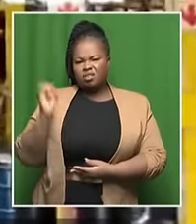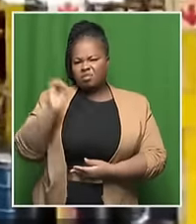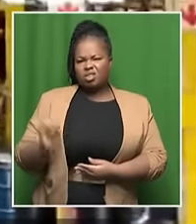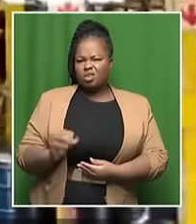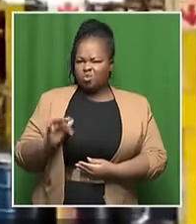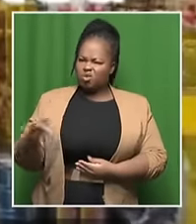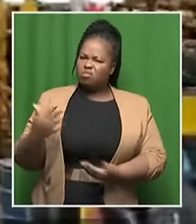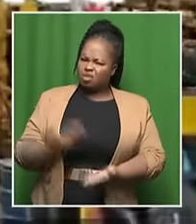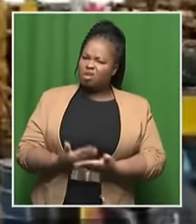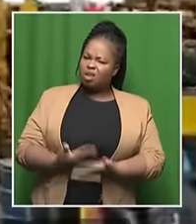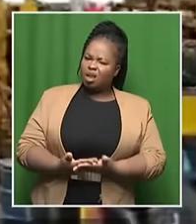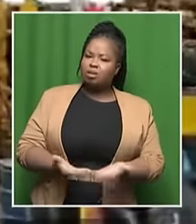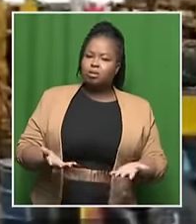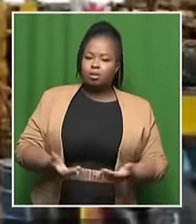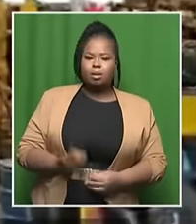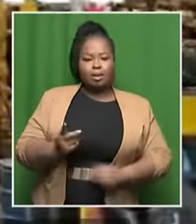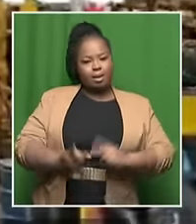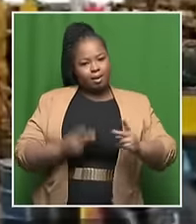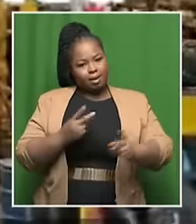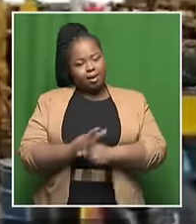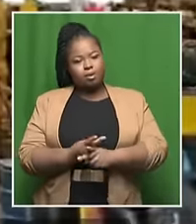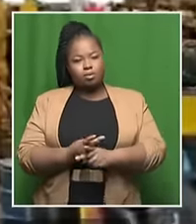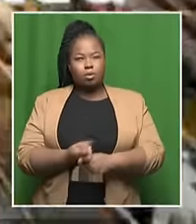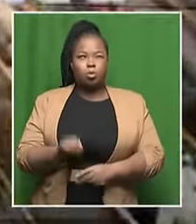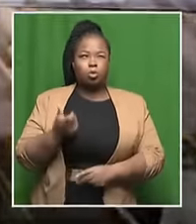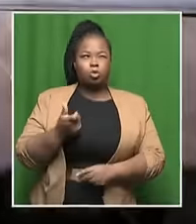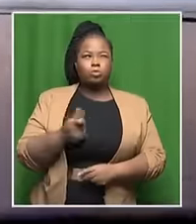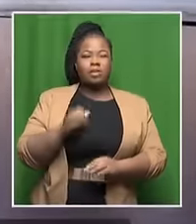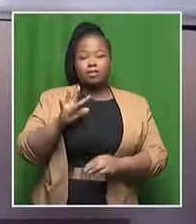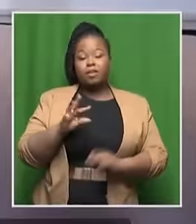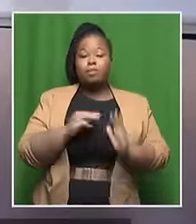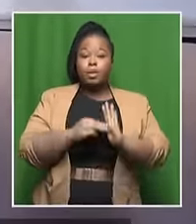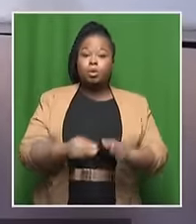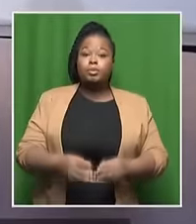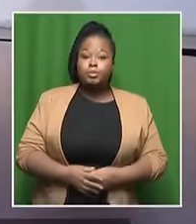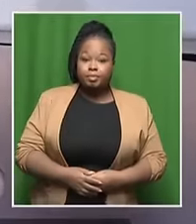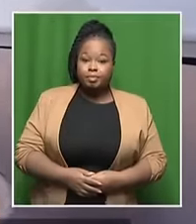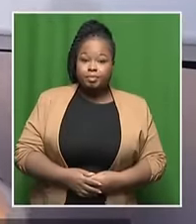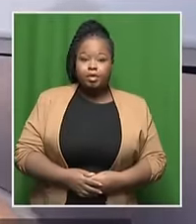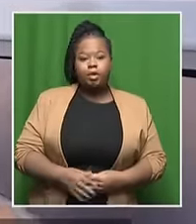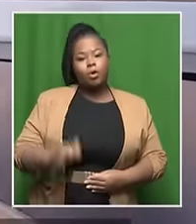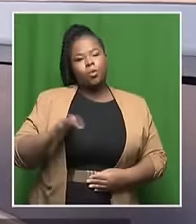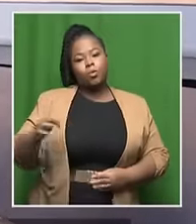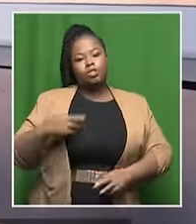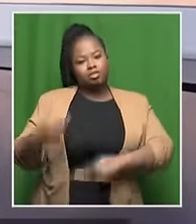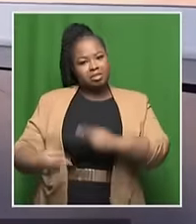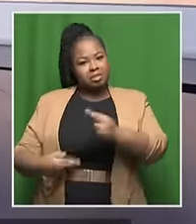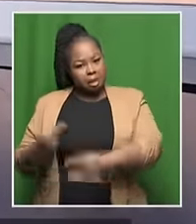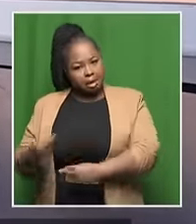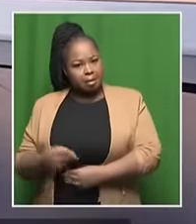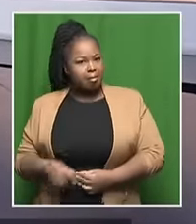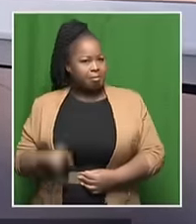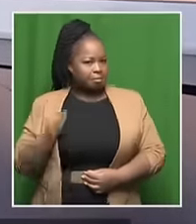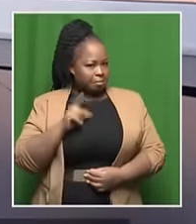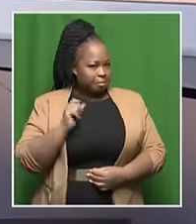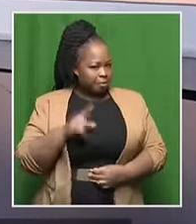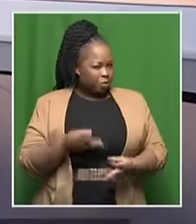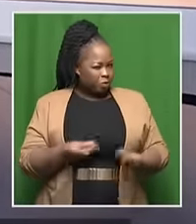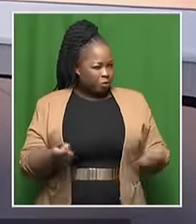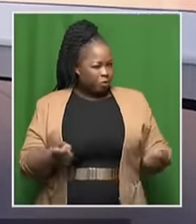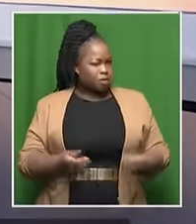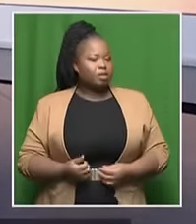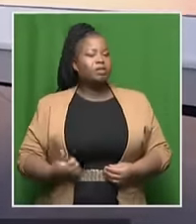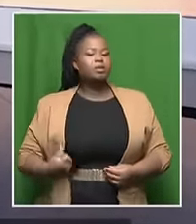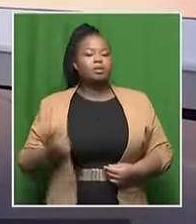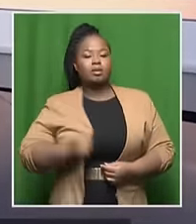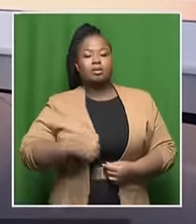water, the gray water, and then pushing it up to about 5 million. Recycling water, okay. There's a solution there. I want to